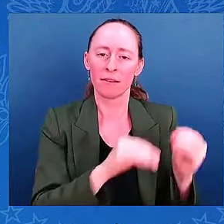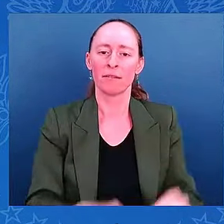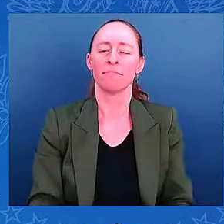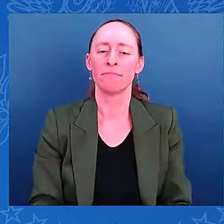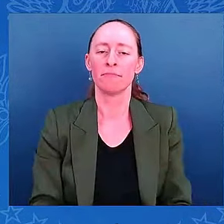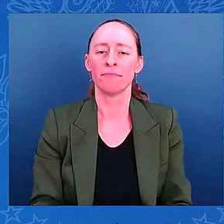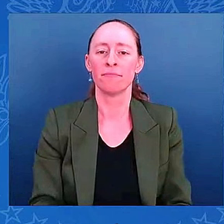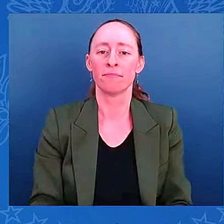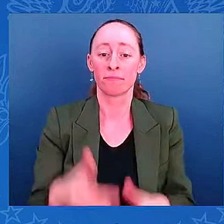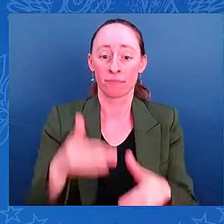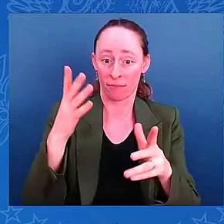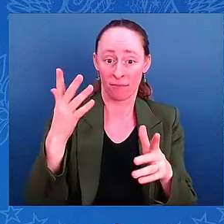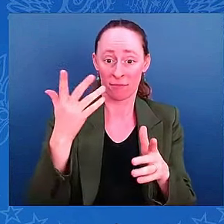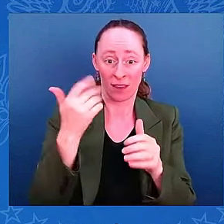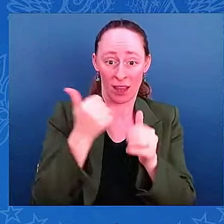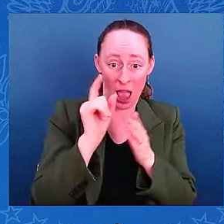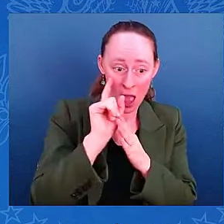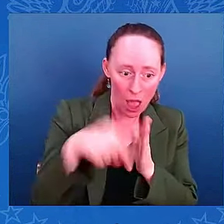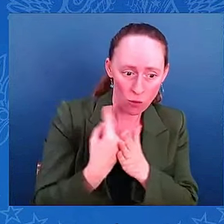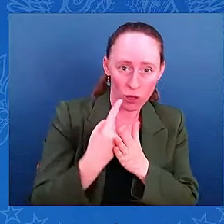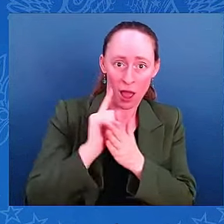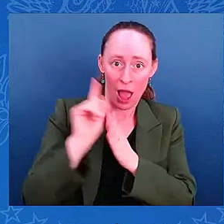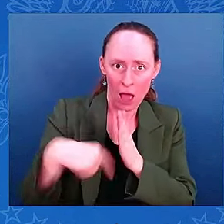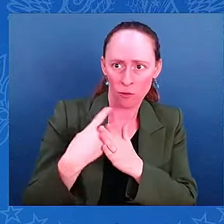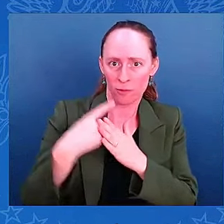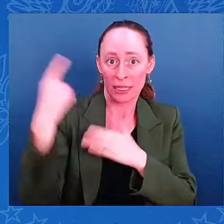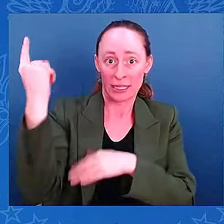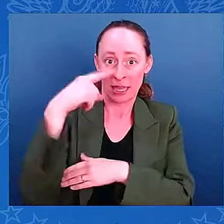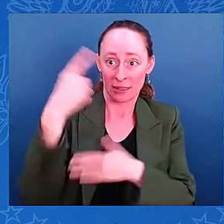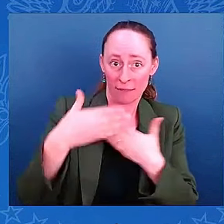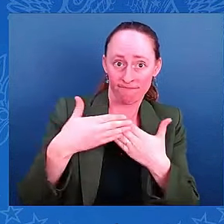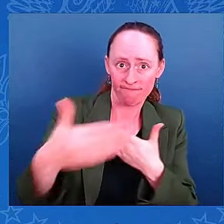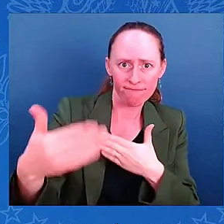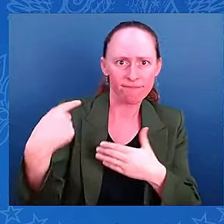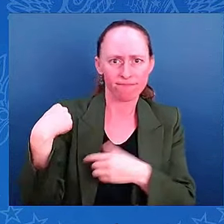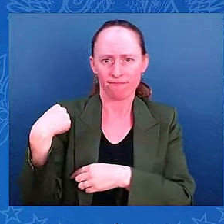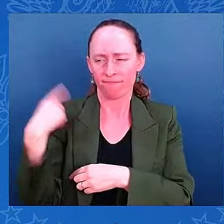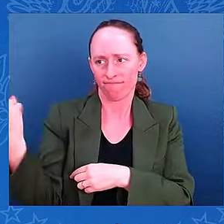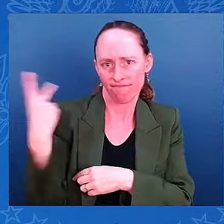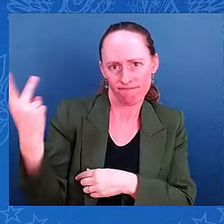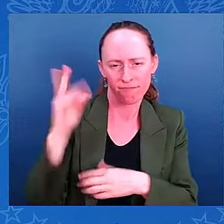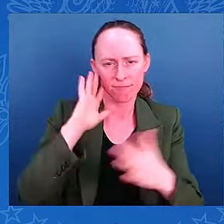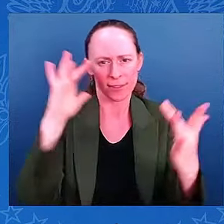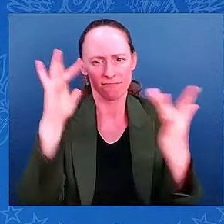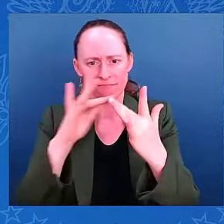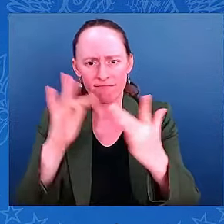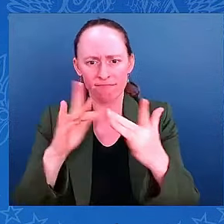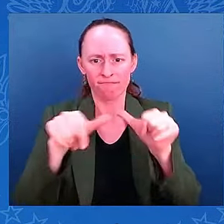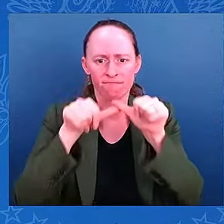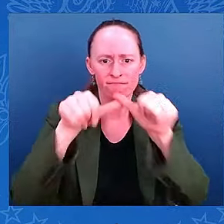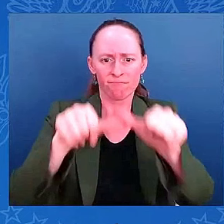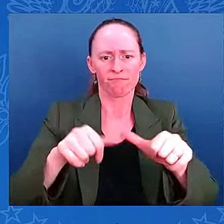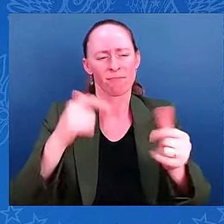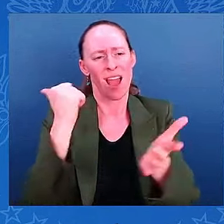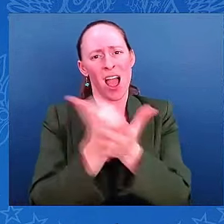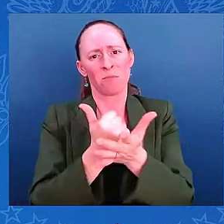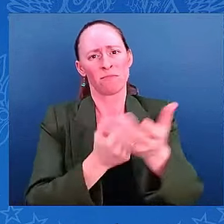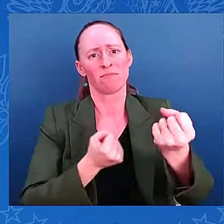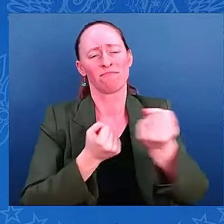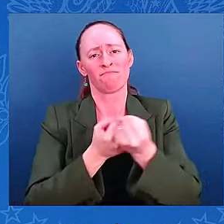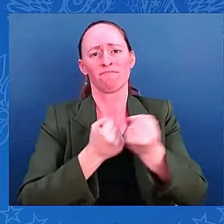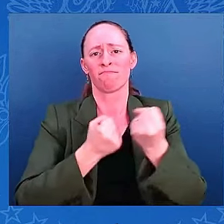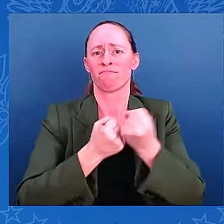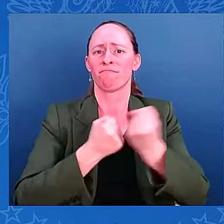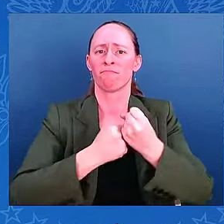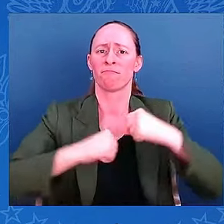will continue to do everything we can to protect the people who have been in the path of this storm. And once the storm has passed, we